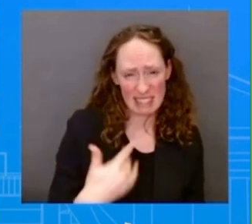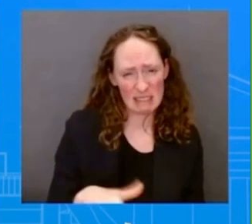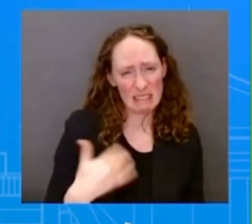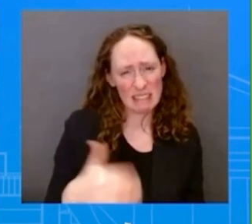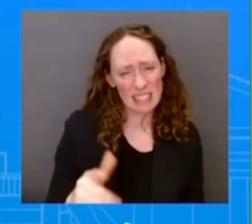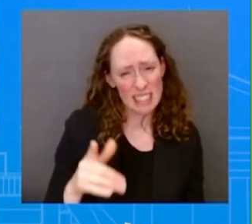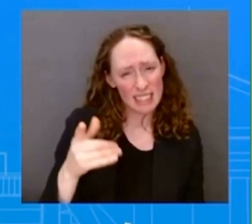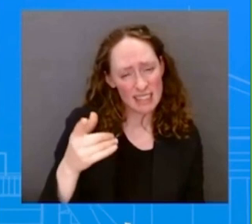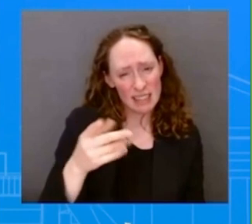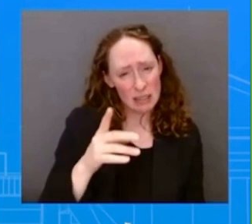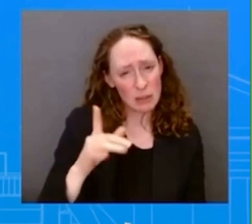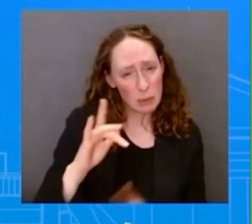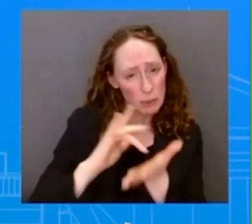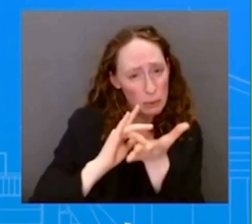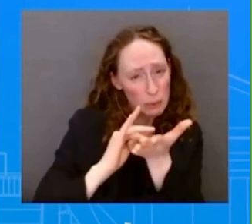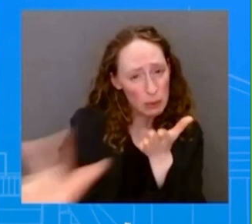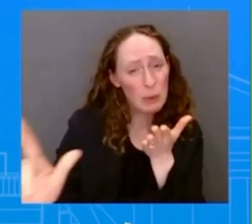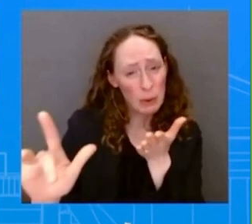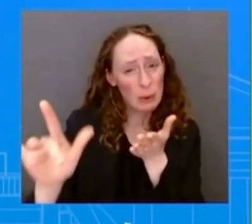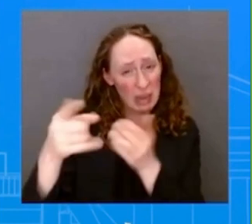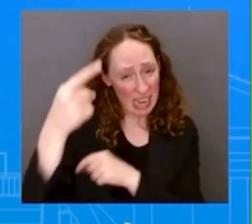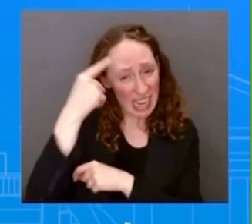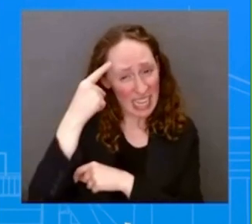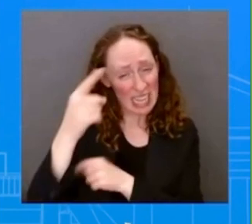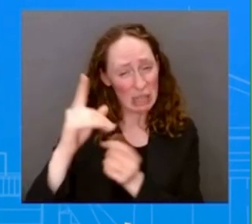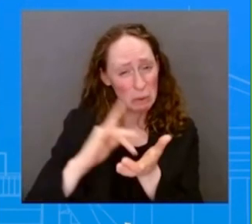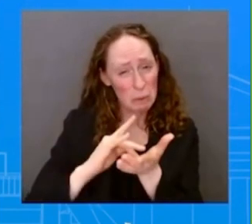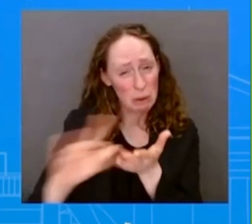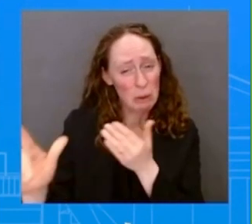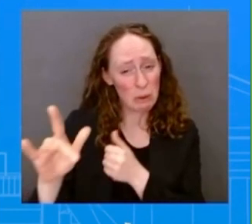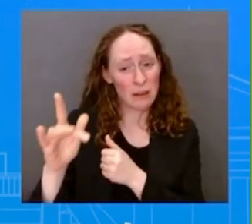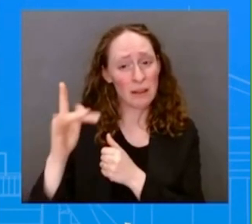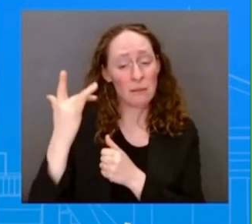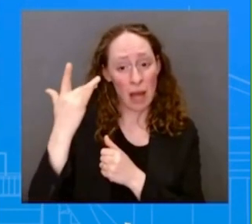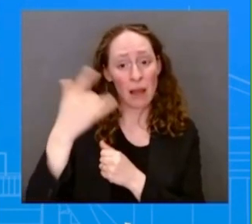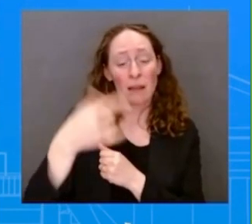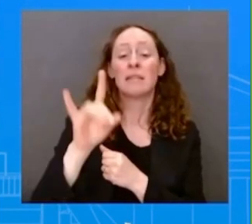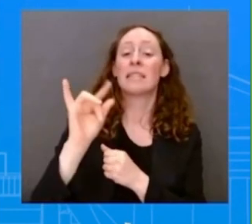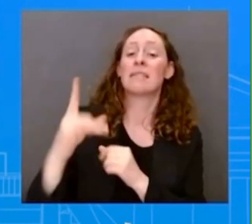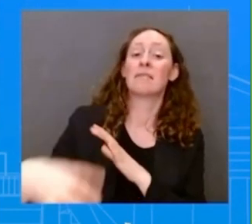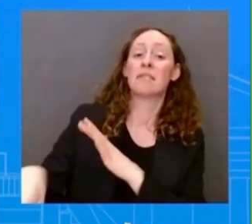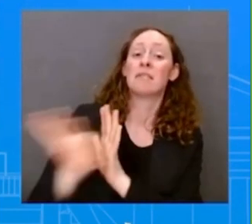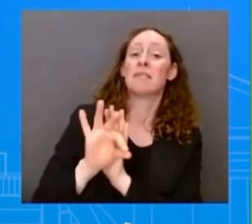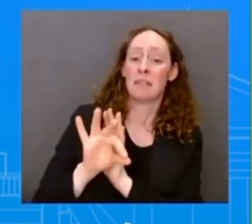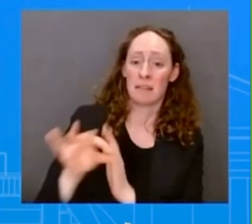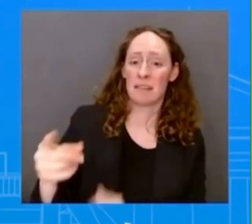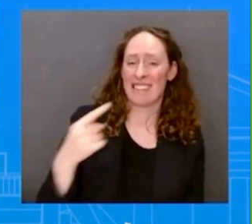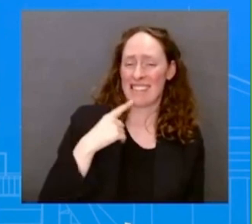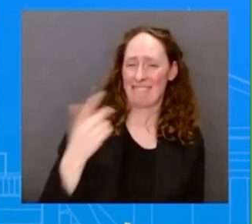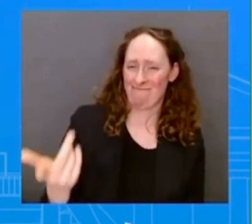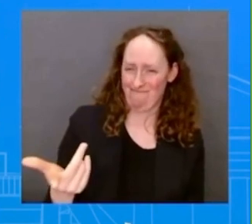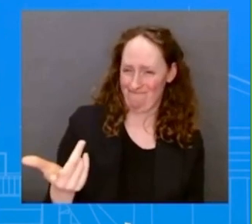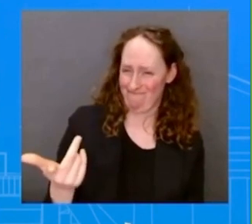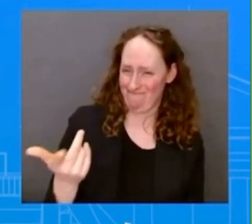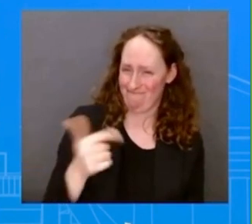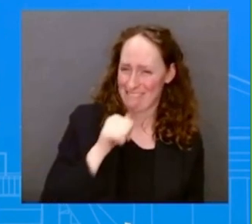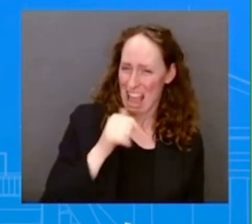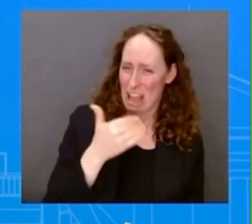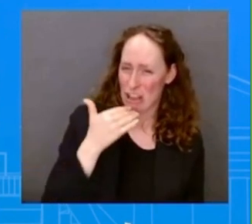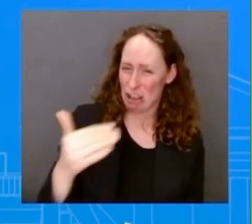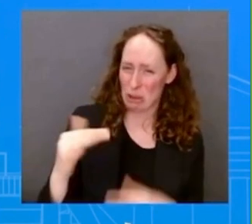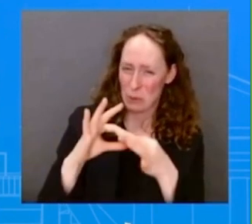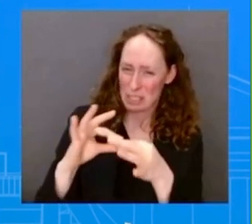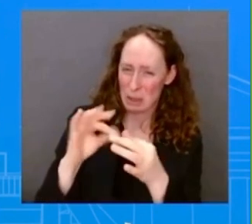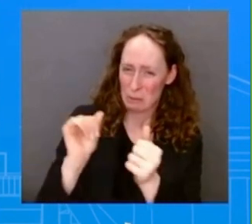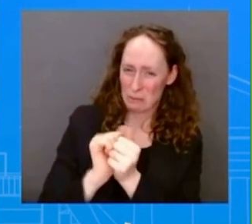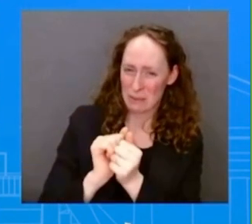President Obama, where he used to address him publicly in the Oval Office. So how do you see this personal relationship playing a role now in